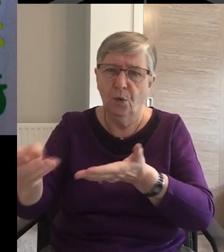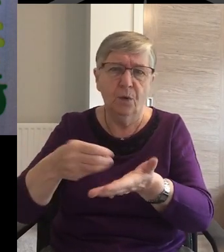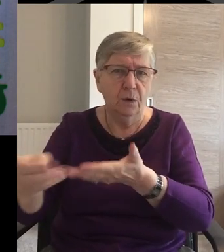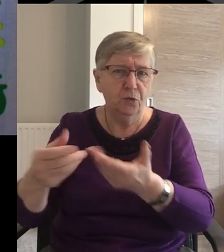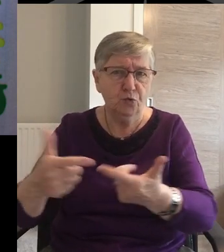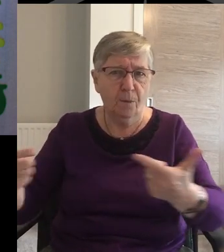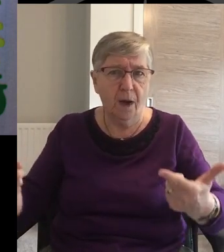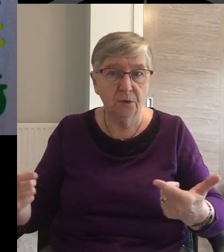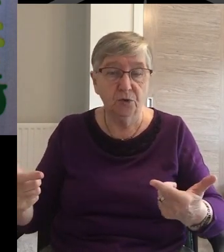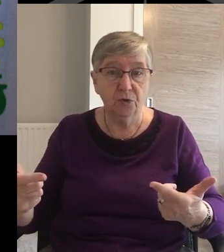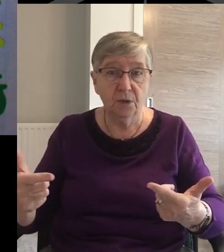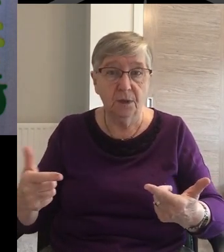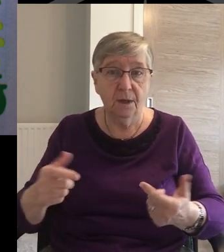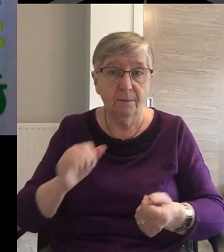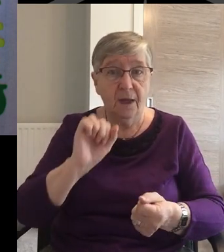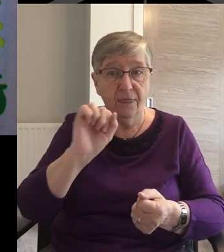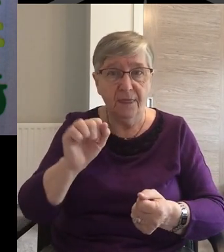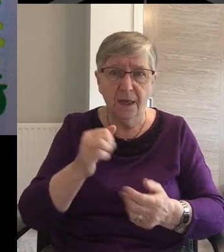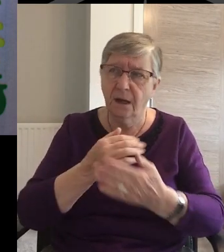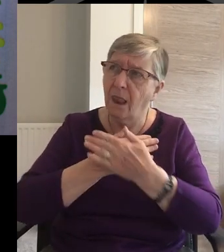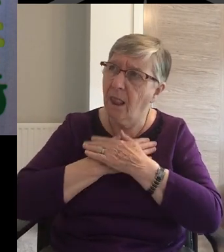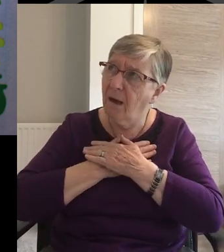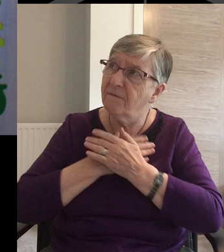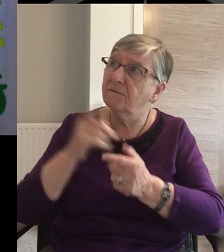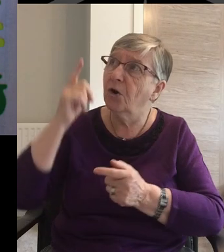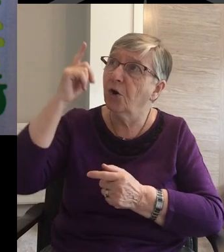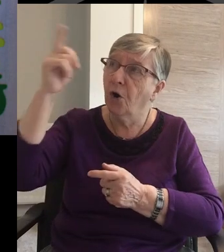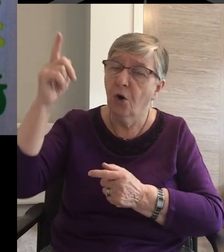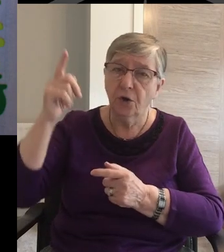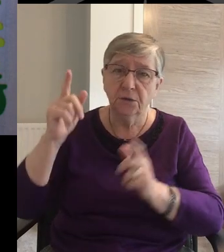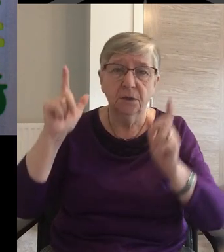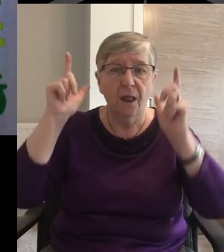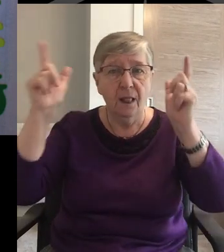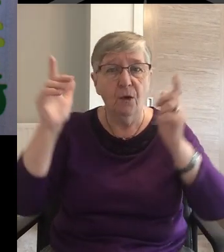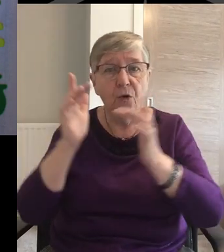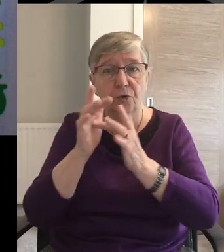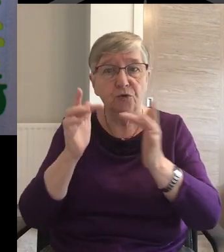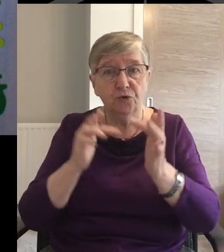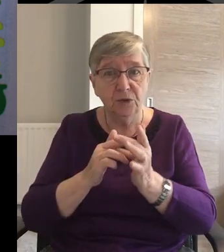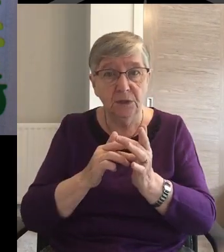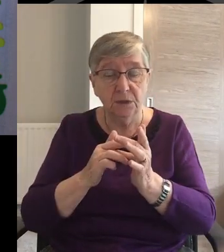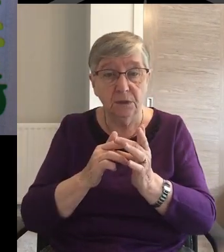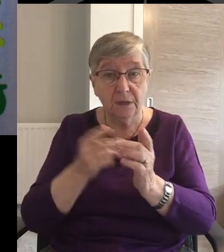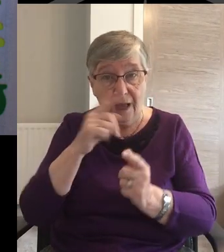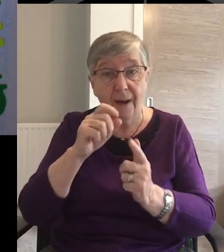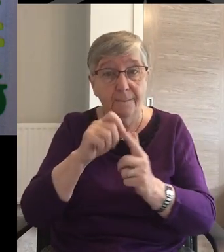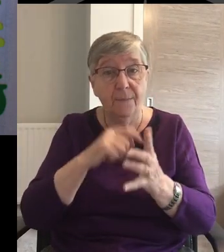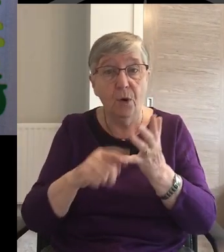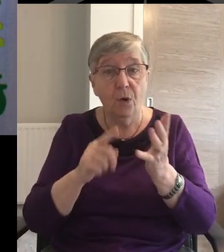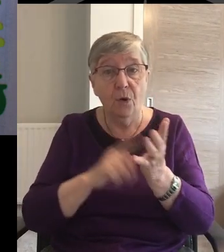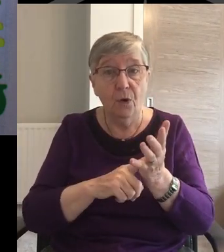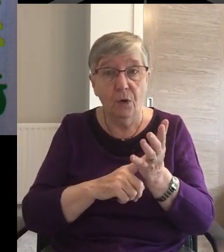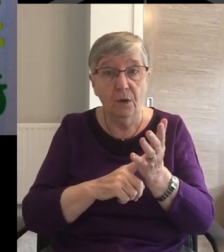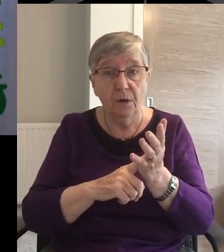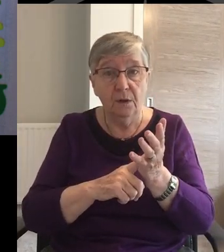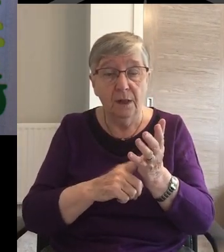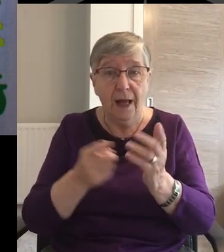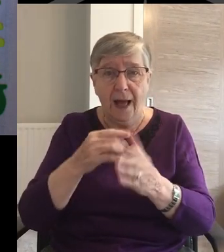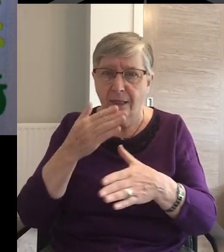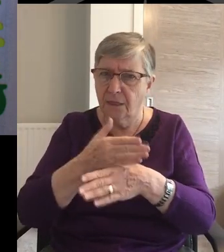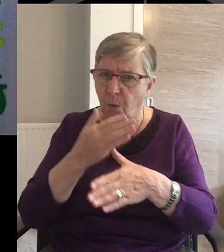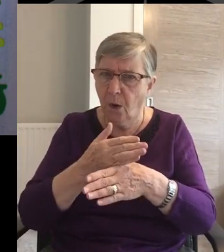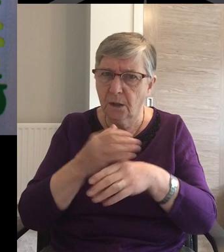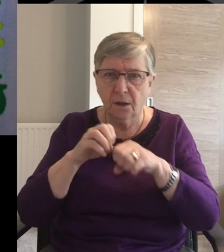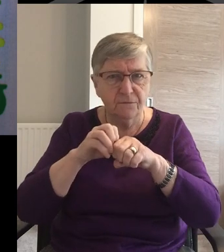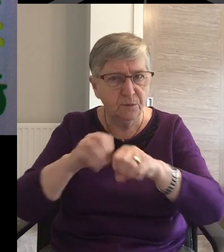But such was their devotion to God To the Lord Jesus To Paul himself And to the work of the gospel